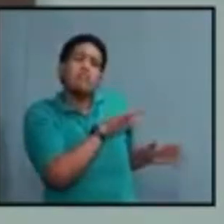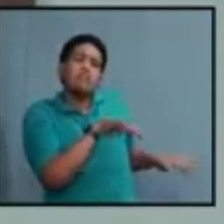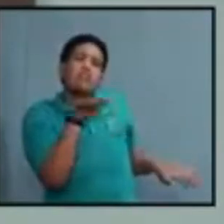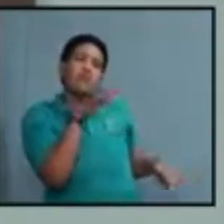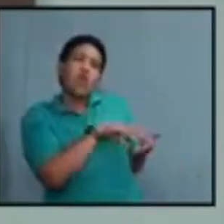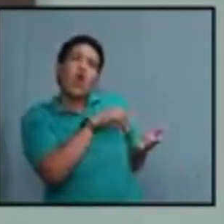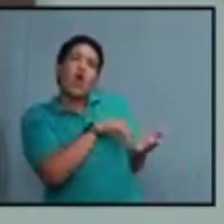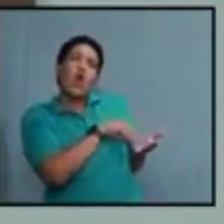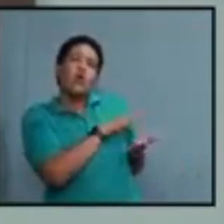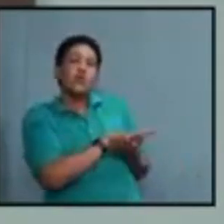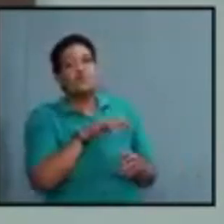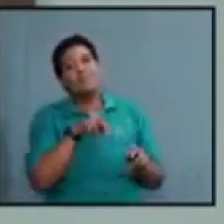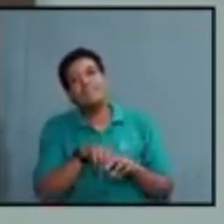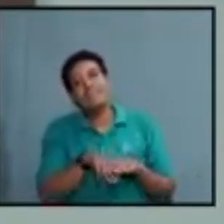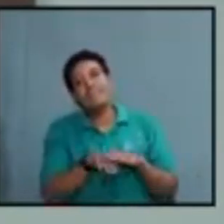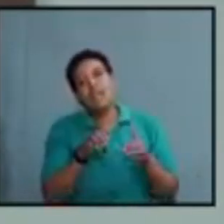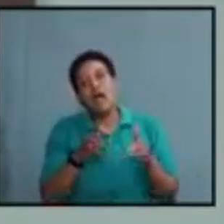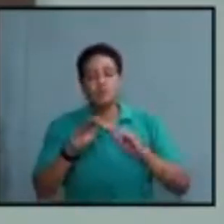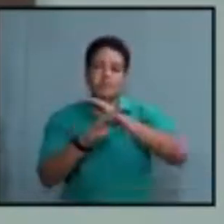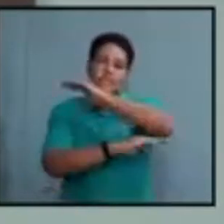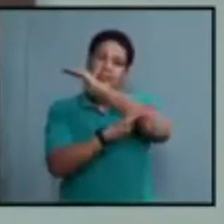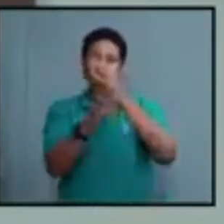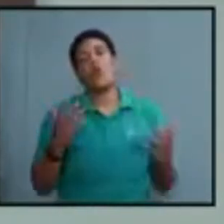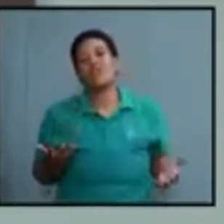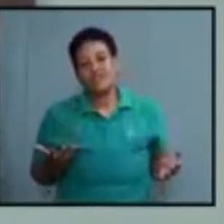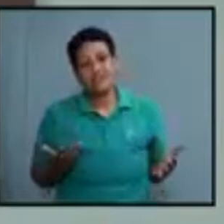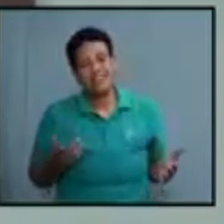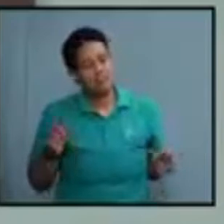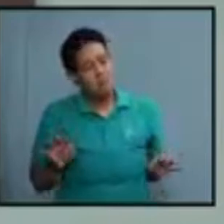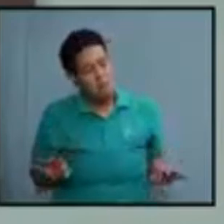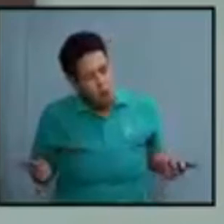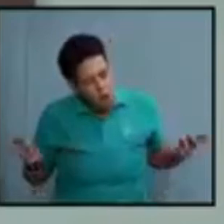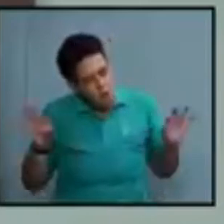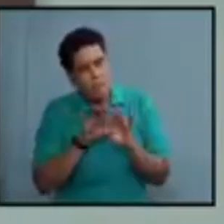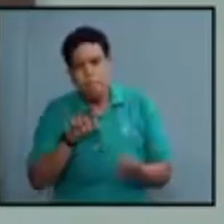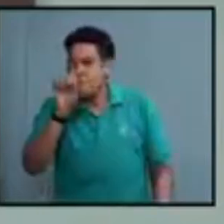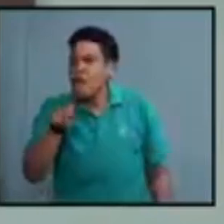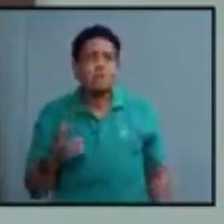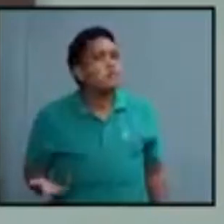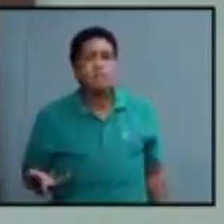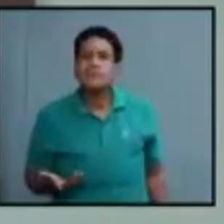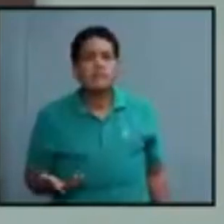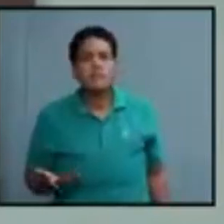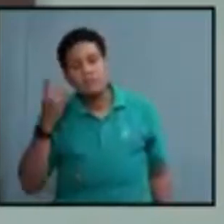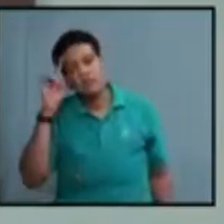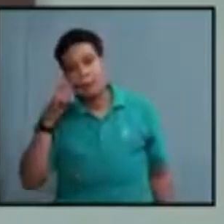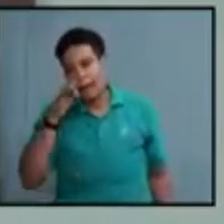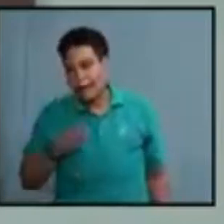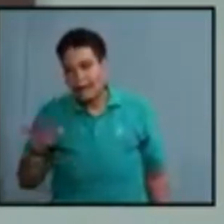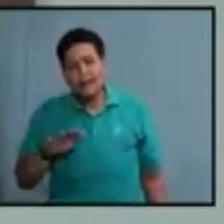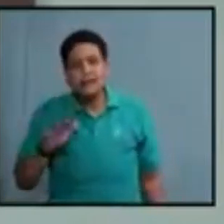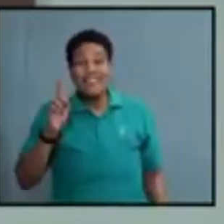in September. That is an imperative for the government